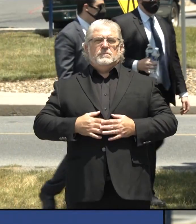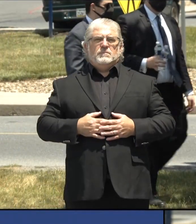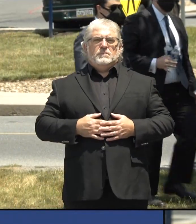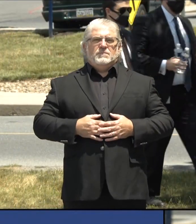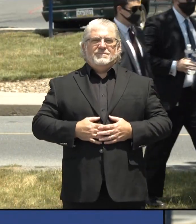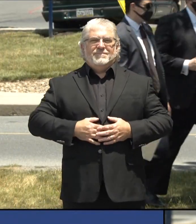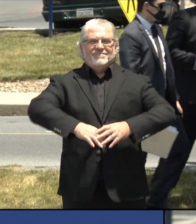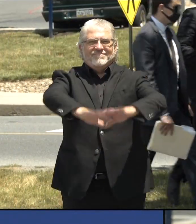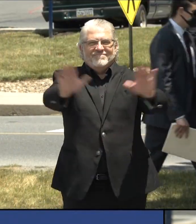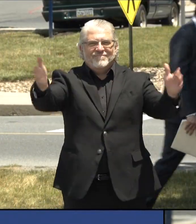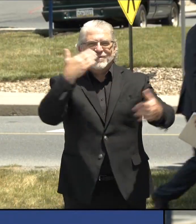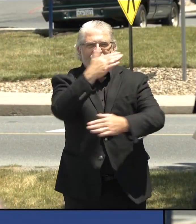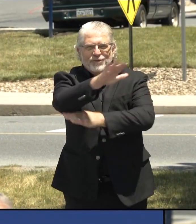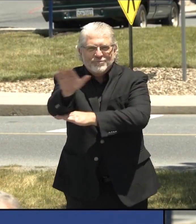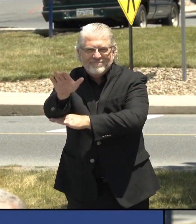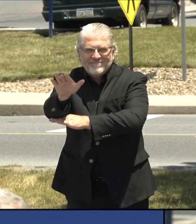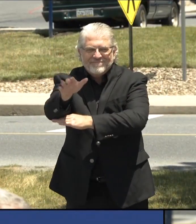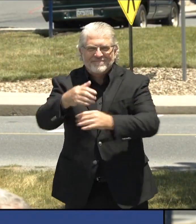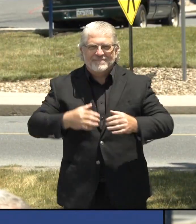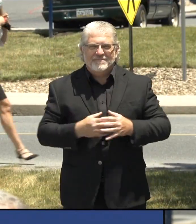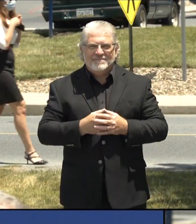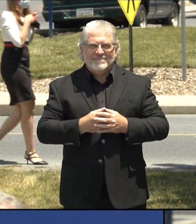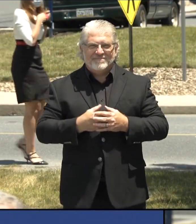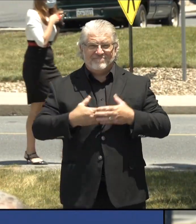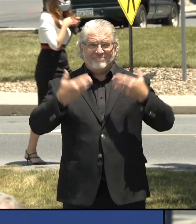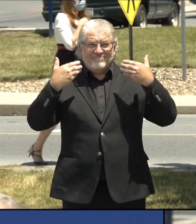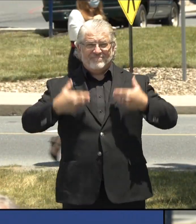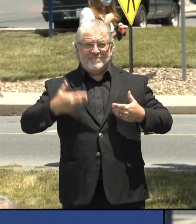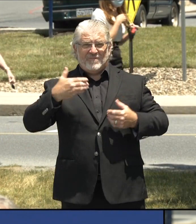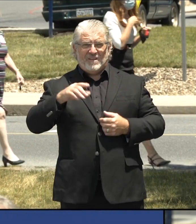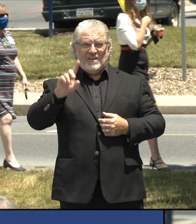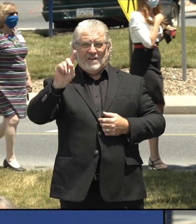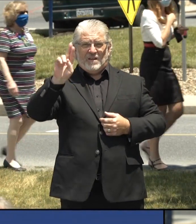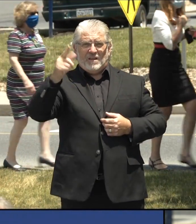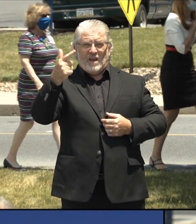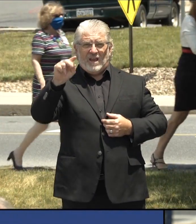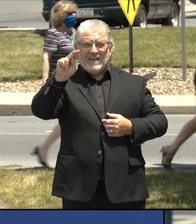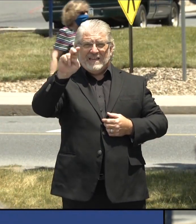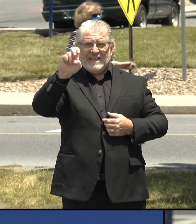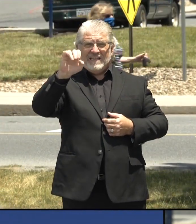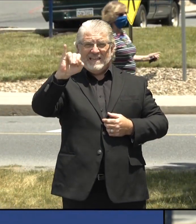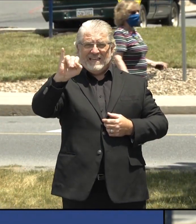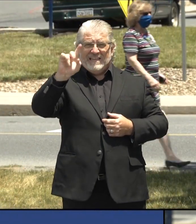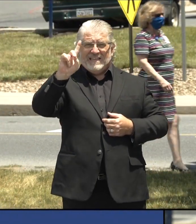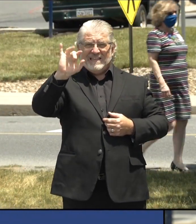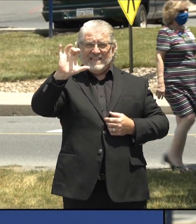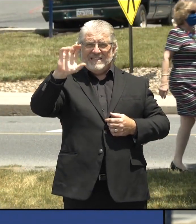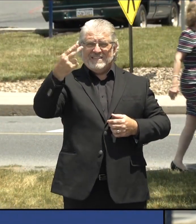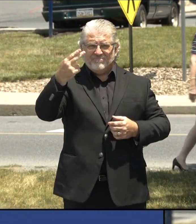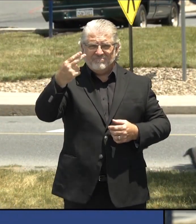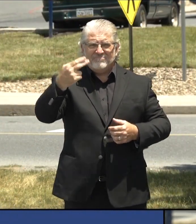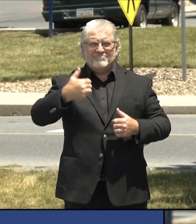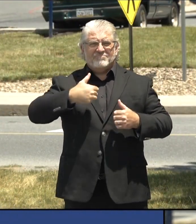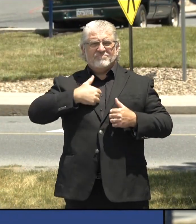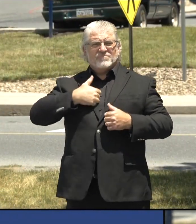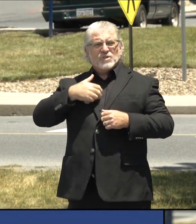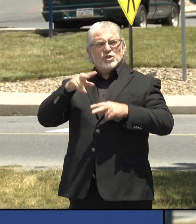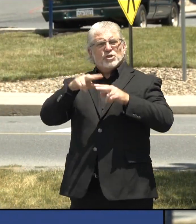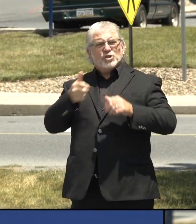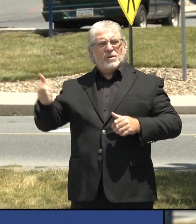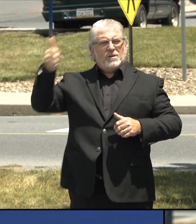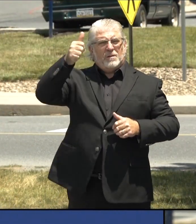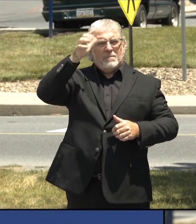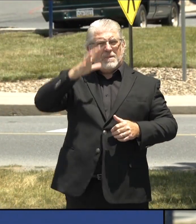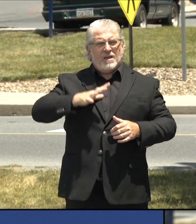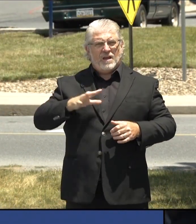Good afternoon everyone. I am Doug Nydick. I am the chair of the UPMC Pinnacle Board of Directors, and it is great to see